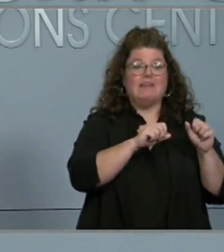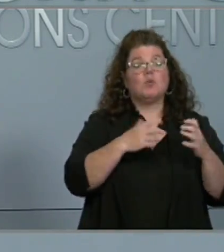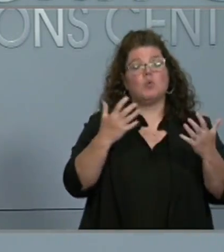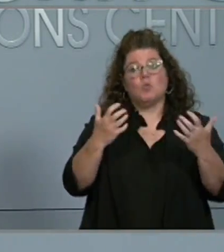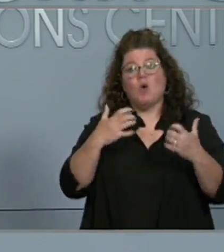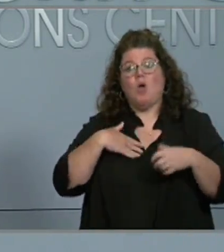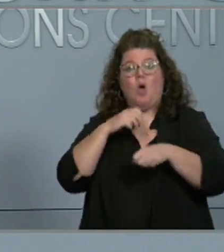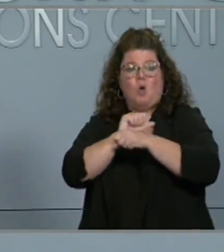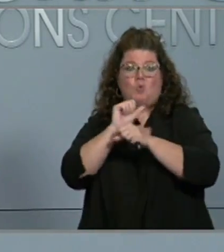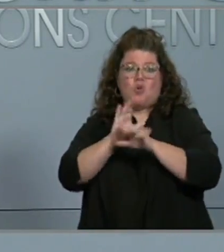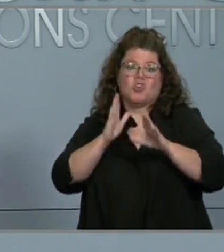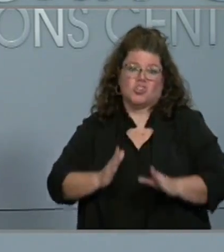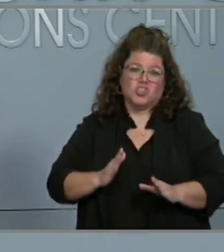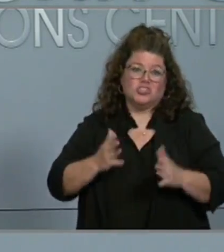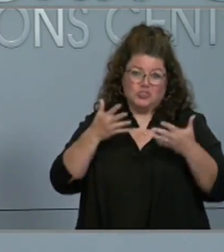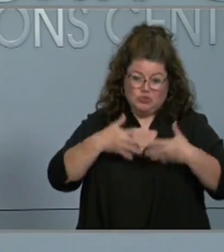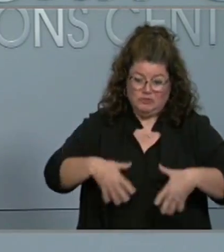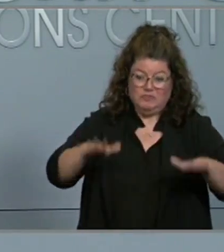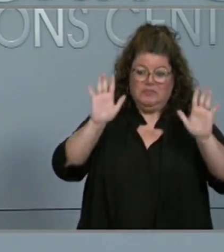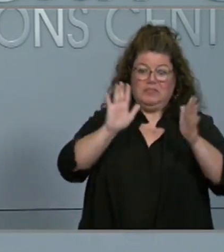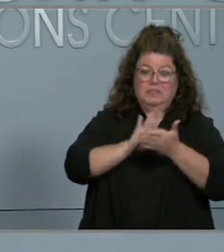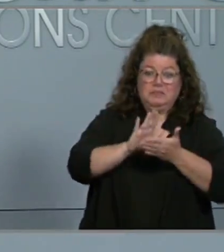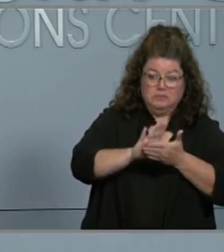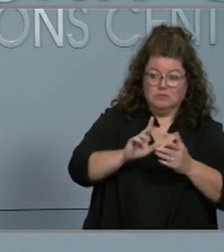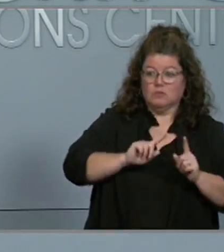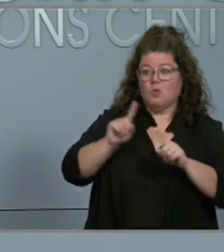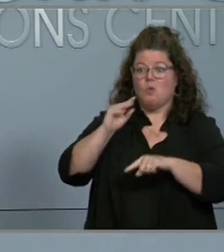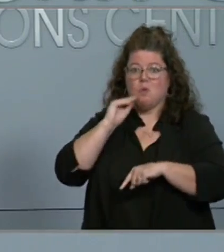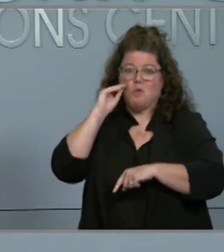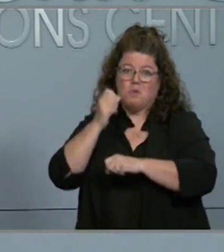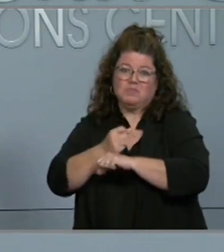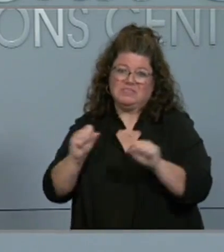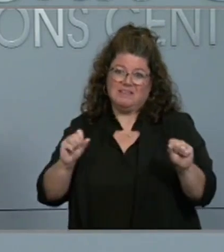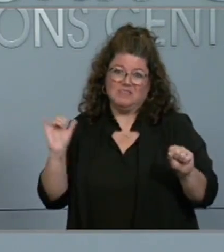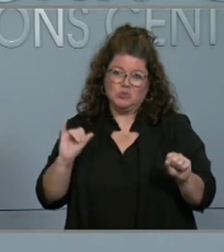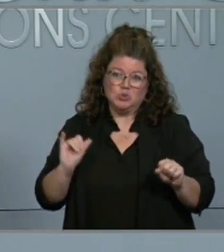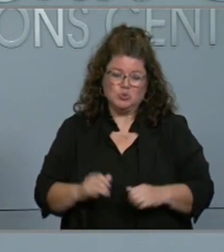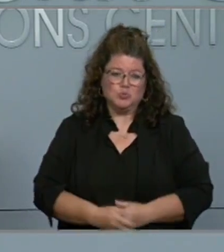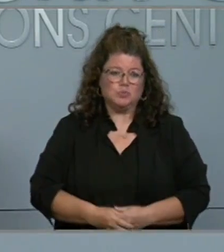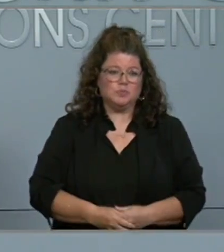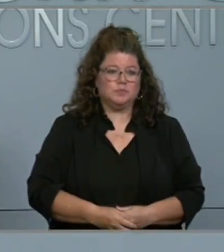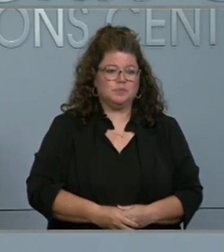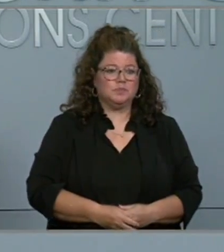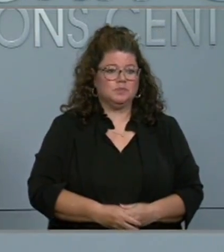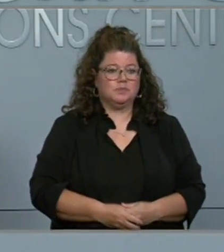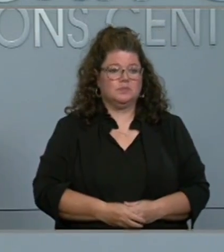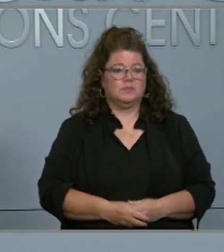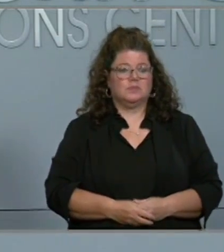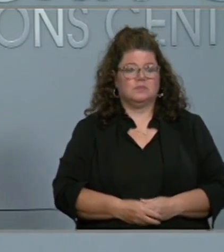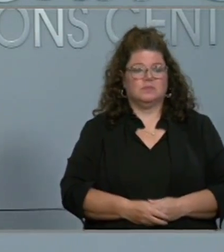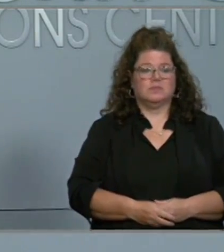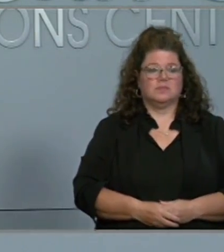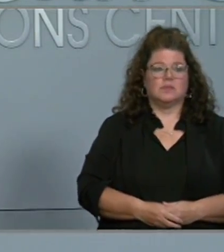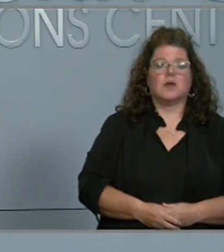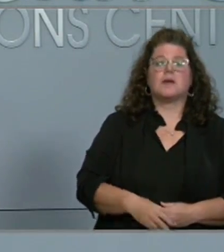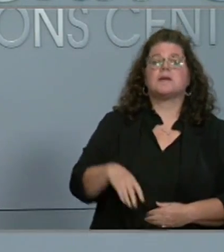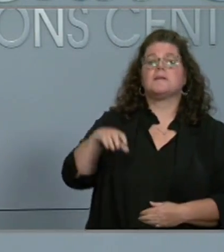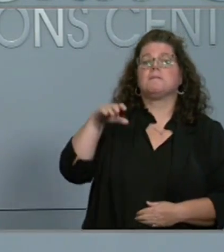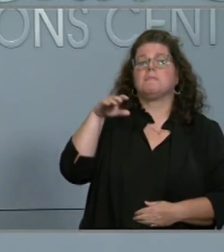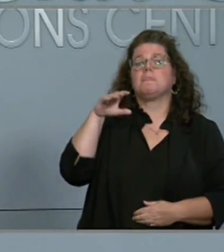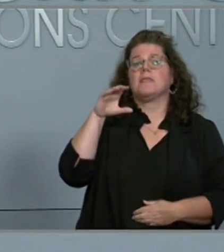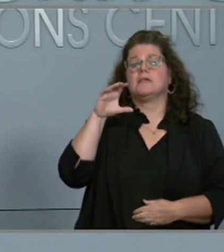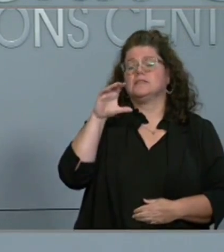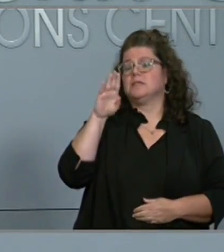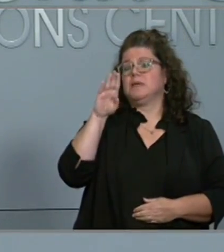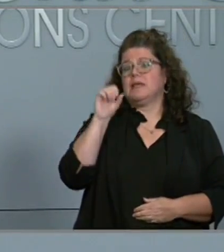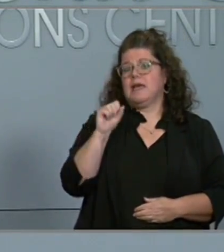Yes, Michael Hyland from CBS 17. This might be for you or Secretary Boyette, so whoever wants to take this one, but you mentioned having the contractors come in. To what extent is